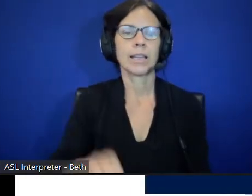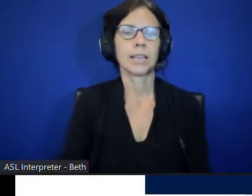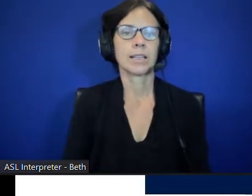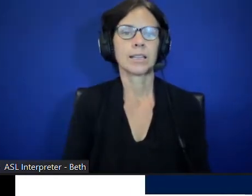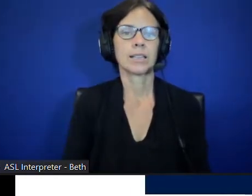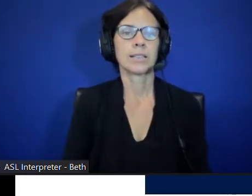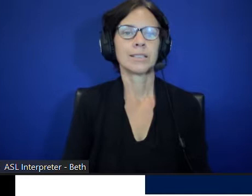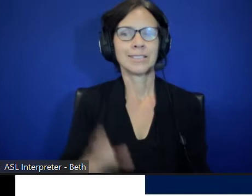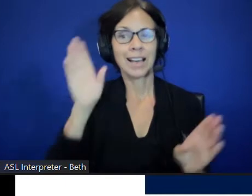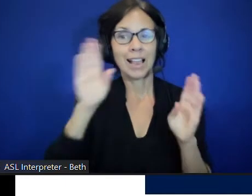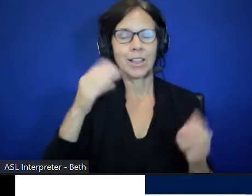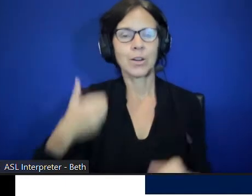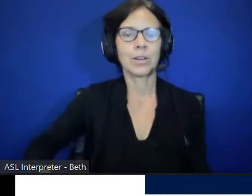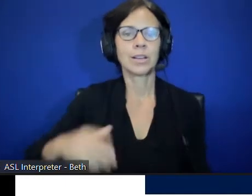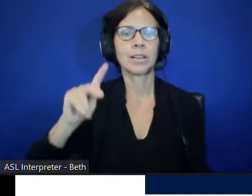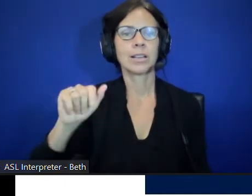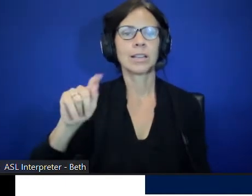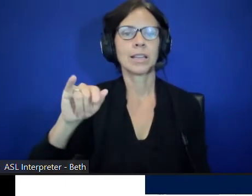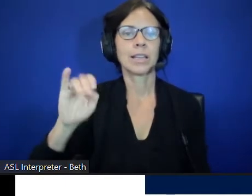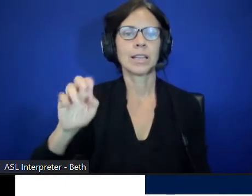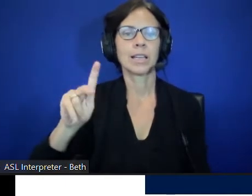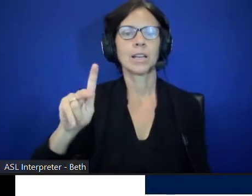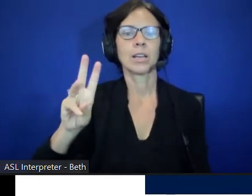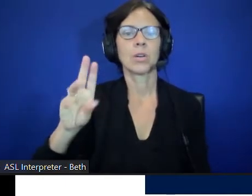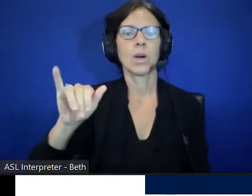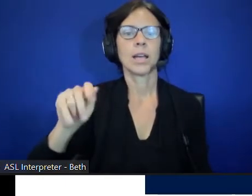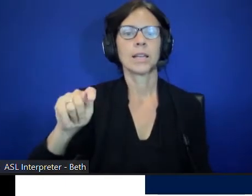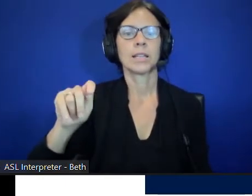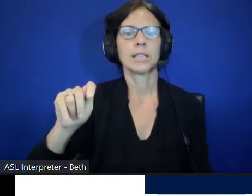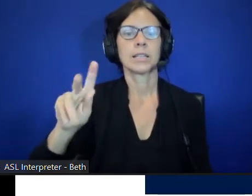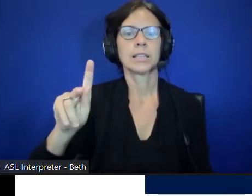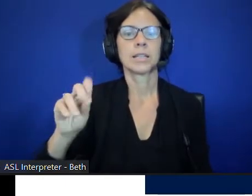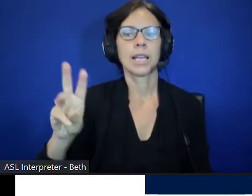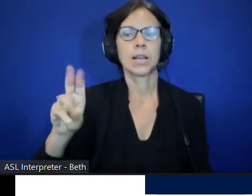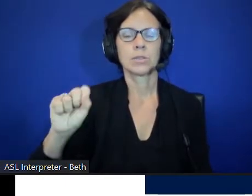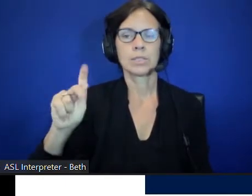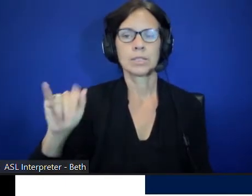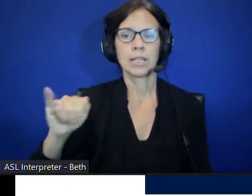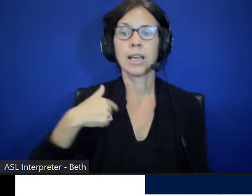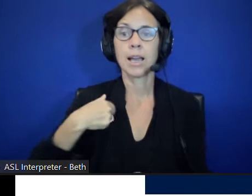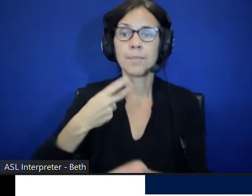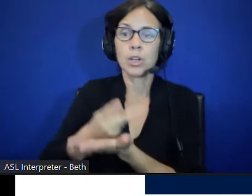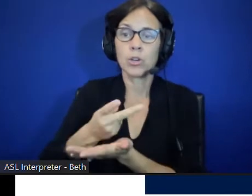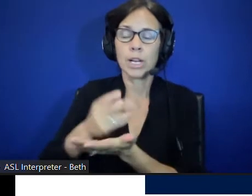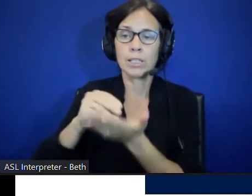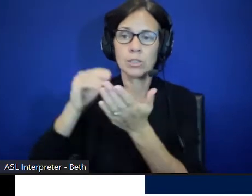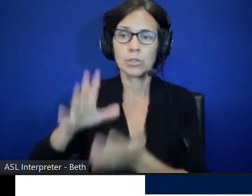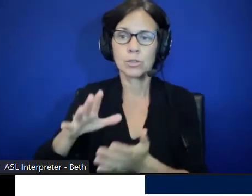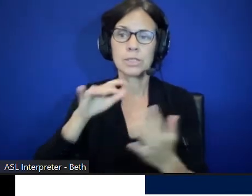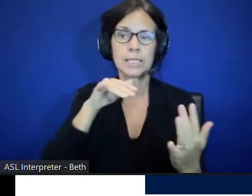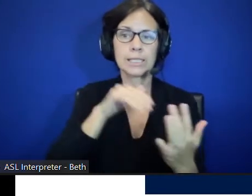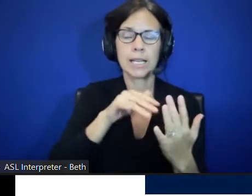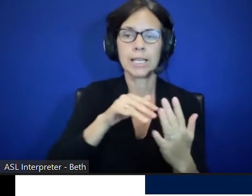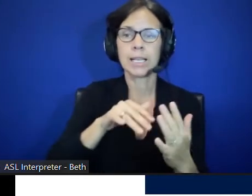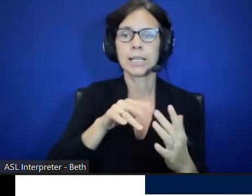Hi, my name is Katie Kwiatkowski. I'm a graduate student getting my master's degree in applied